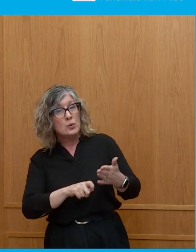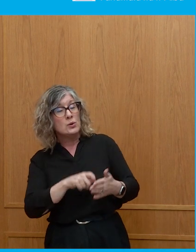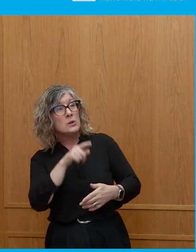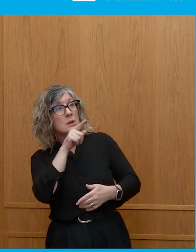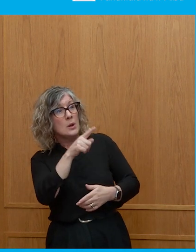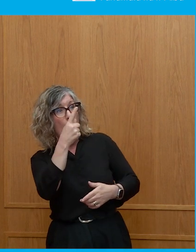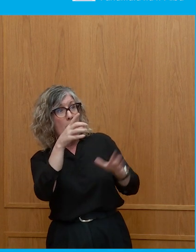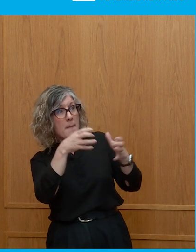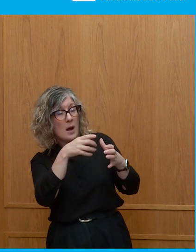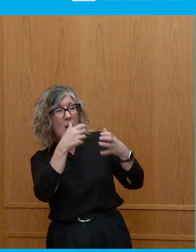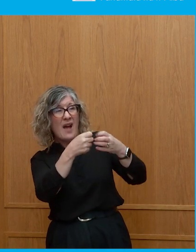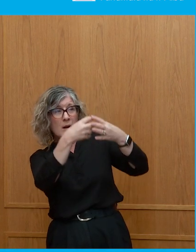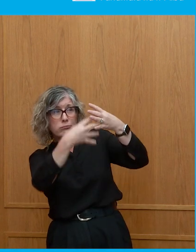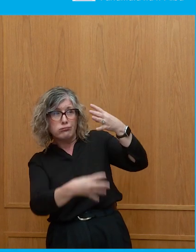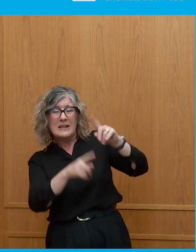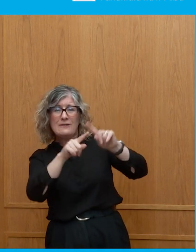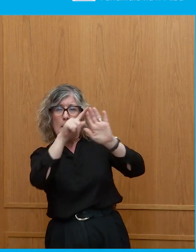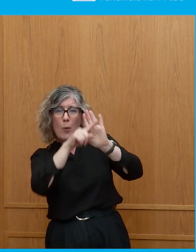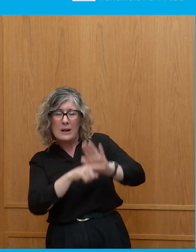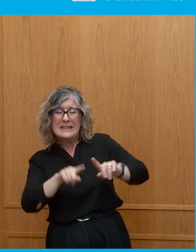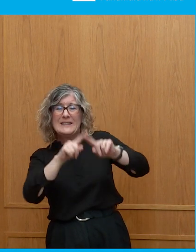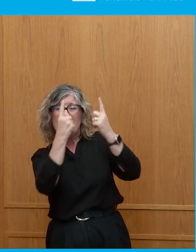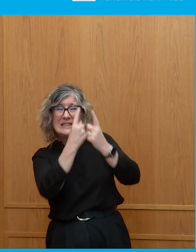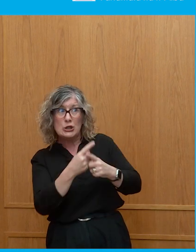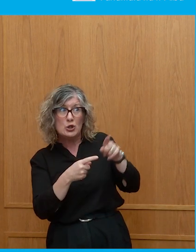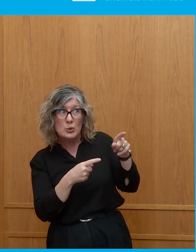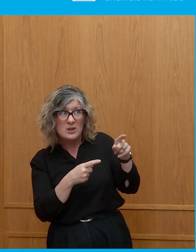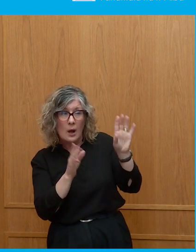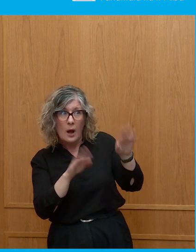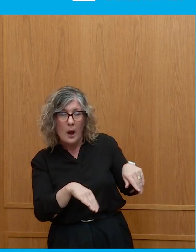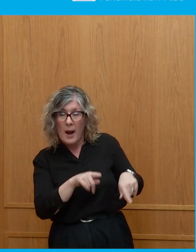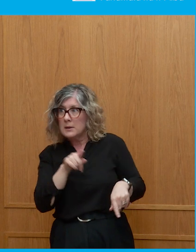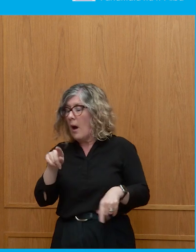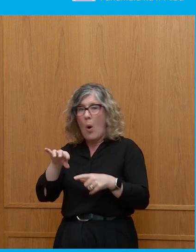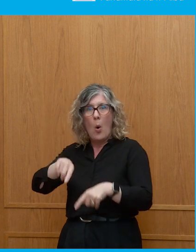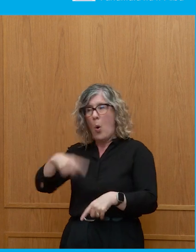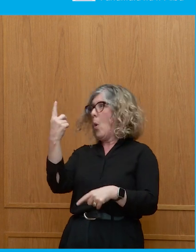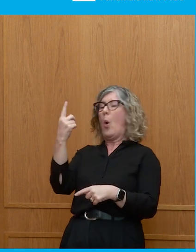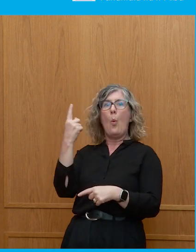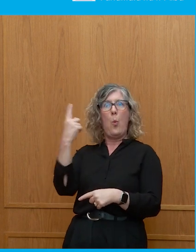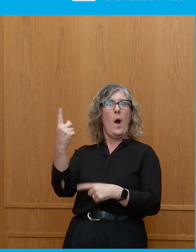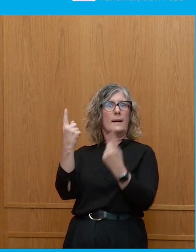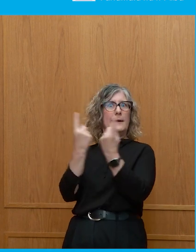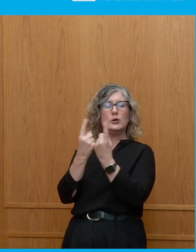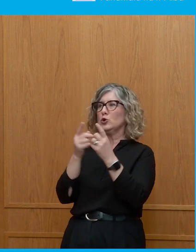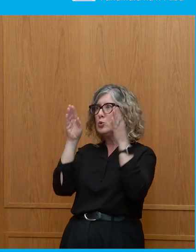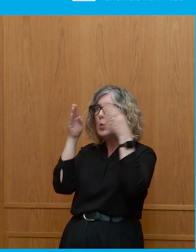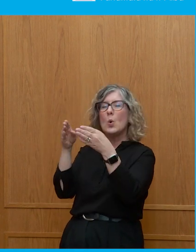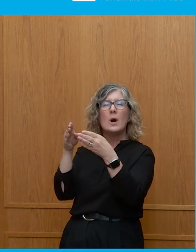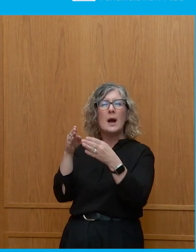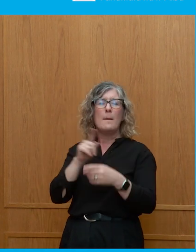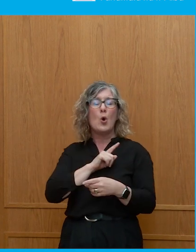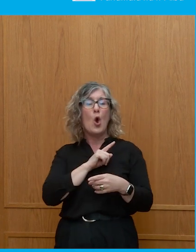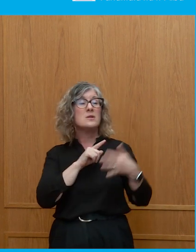political party become less of an appealing prospect because people have different views about